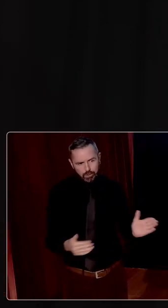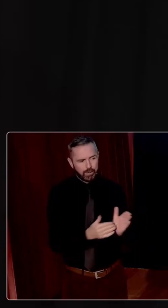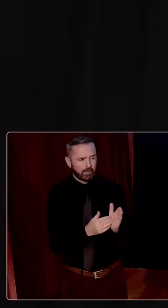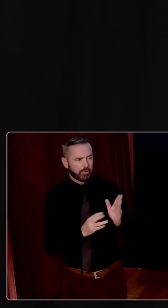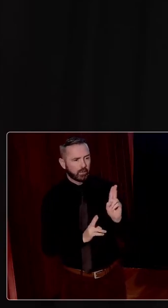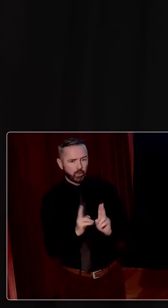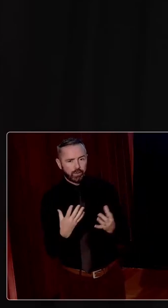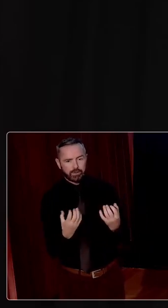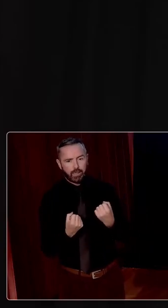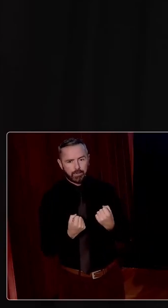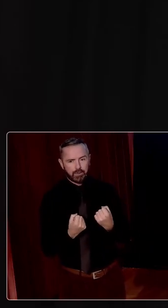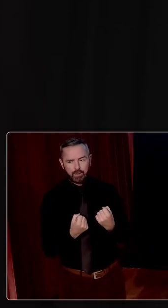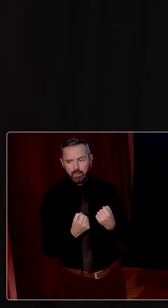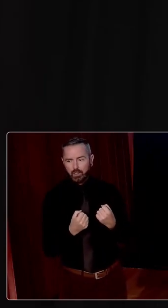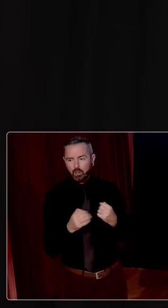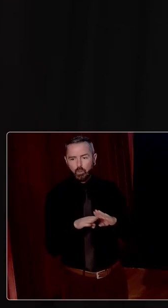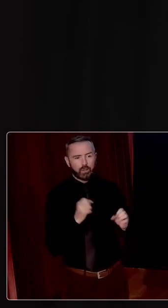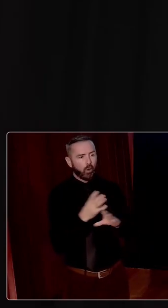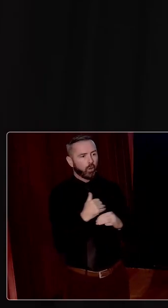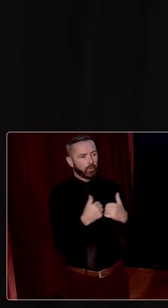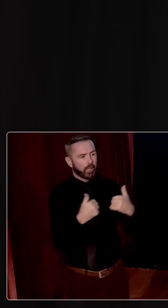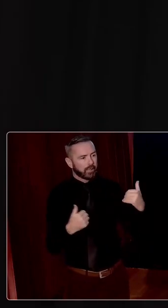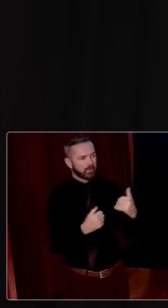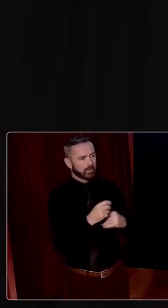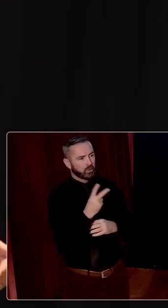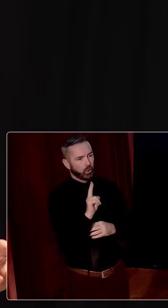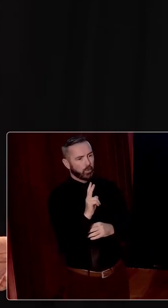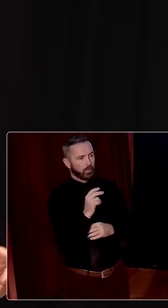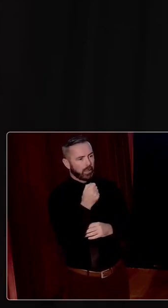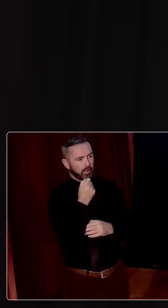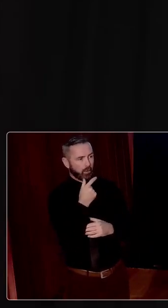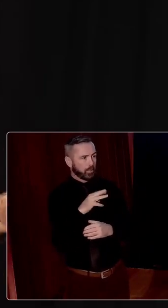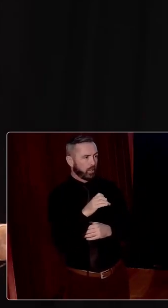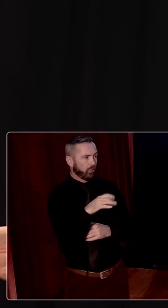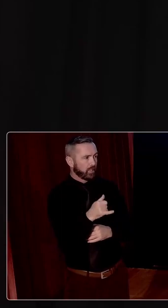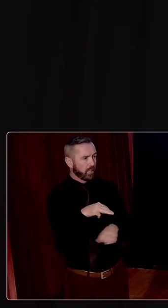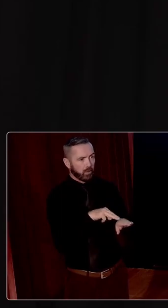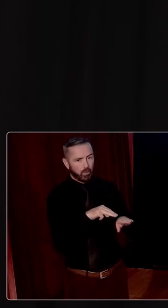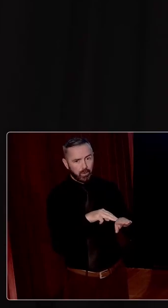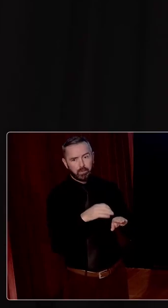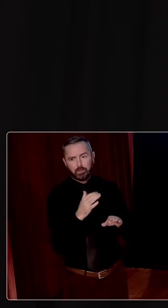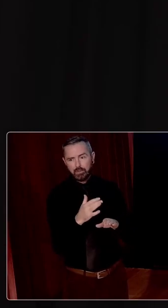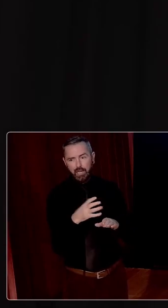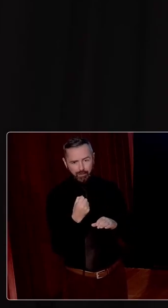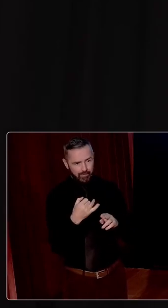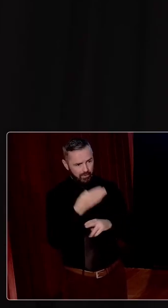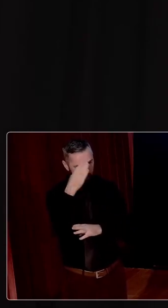around the partition of the island, the double majority, double minority problem that we face on this island, no matter how you cut it